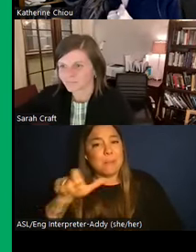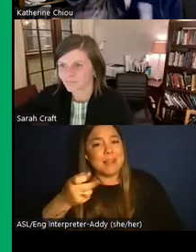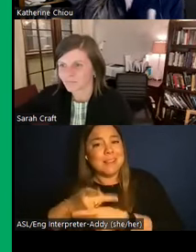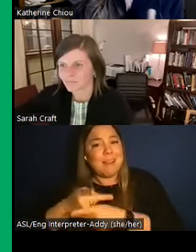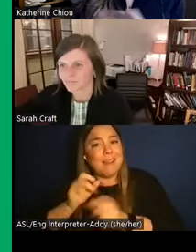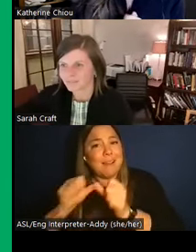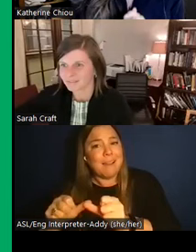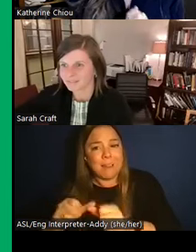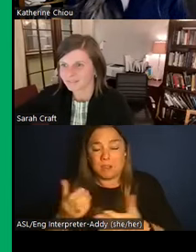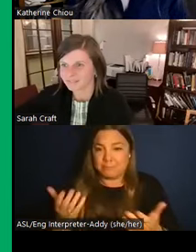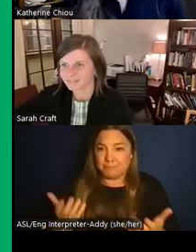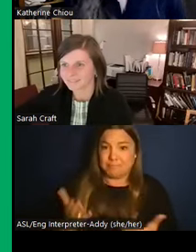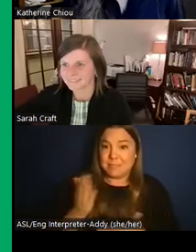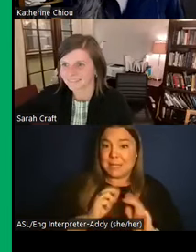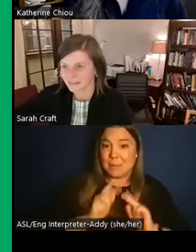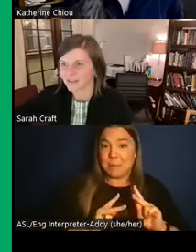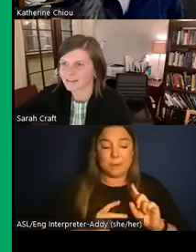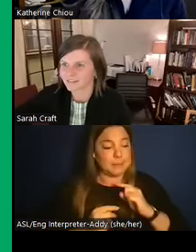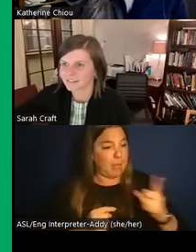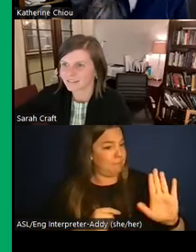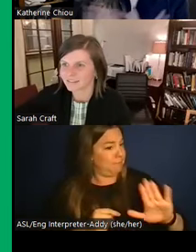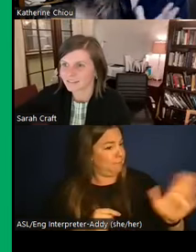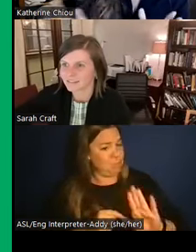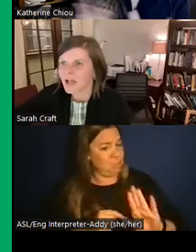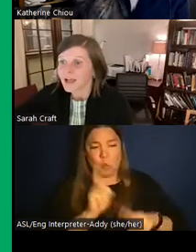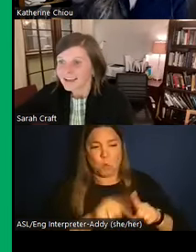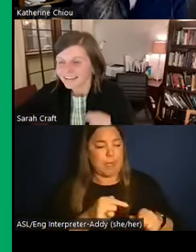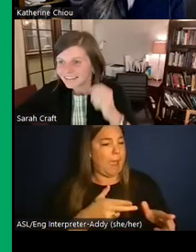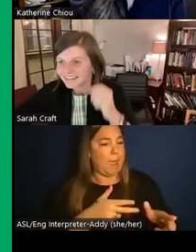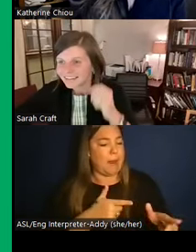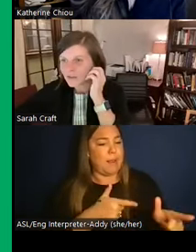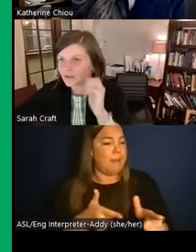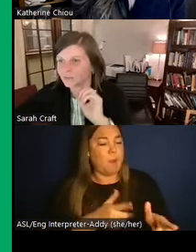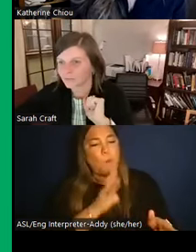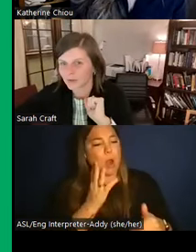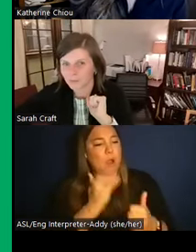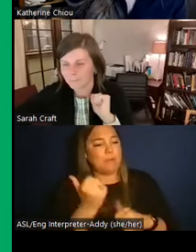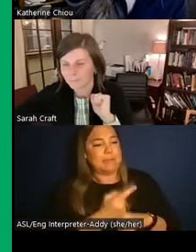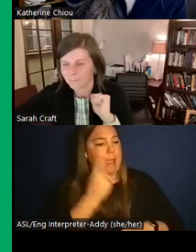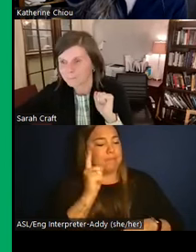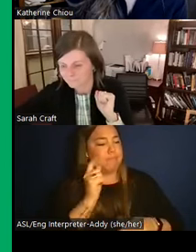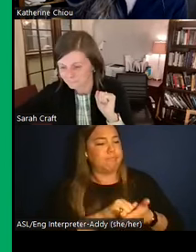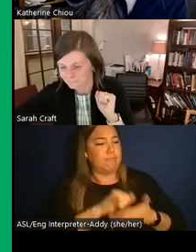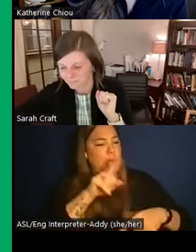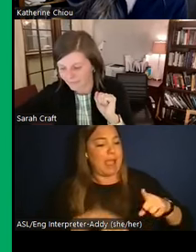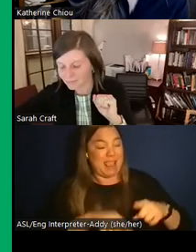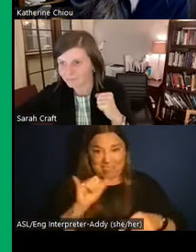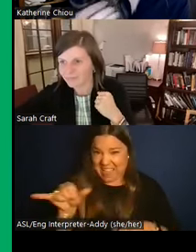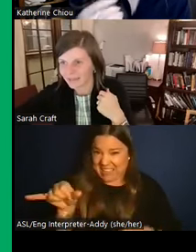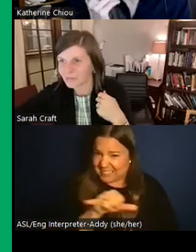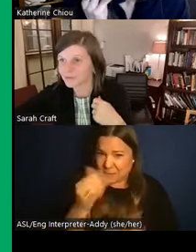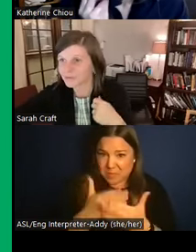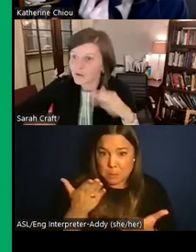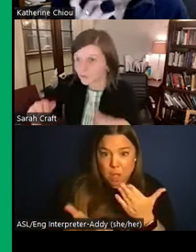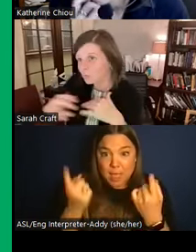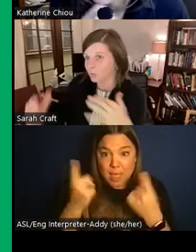some people are being told they can't water their lawns every day or, you know, whatever. This kind of thing probably happened, right? Yeah, go ahead,